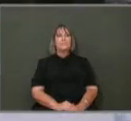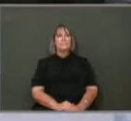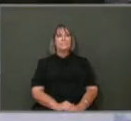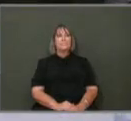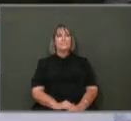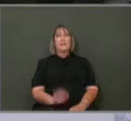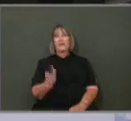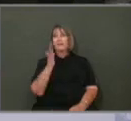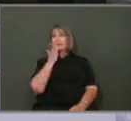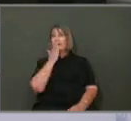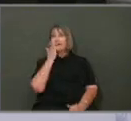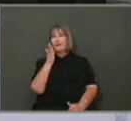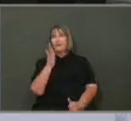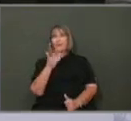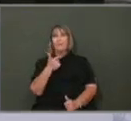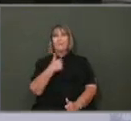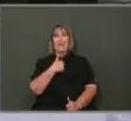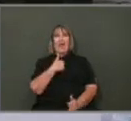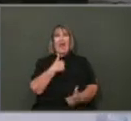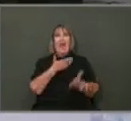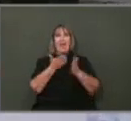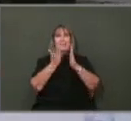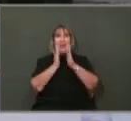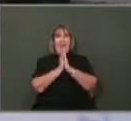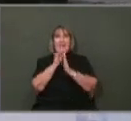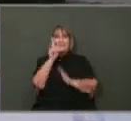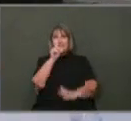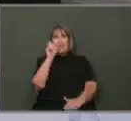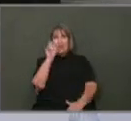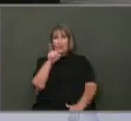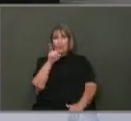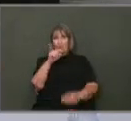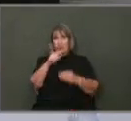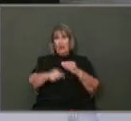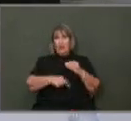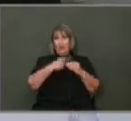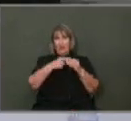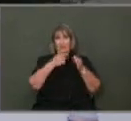Thank you. Okay, this is for, my question is for streets.